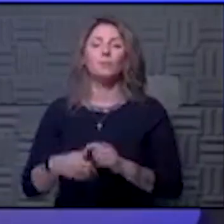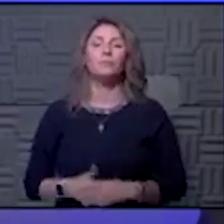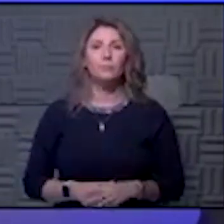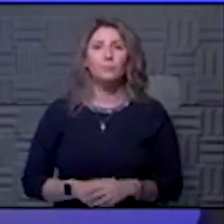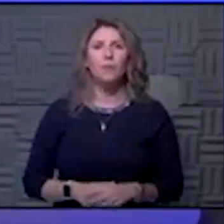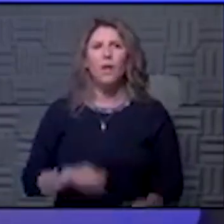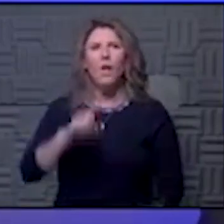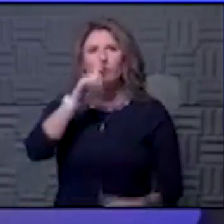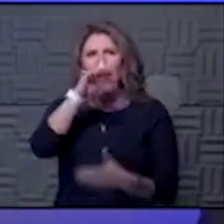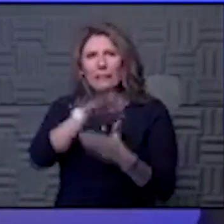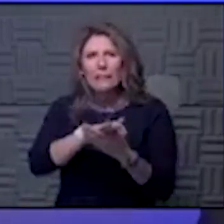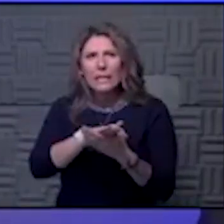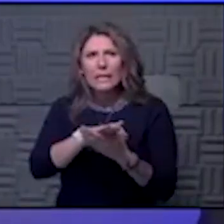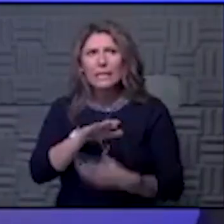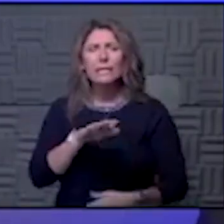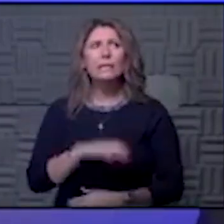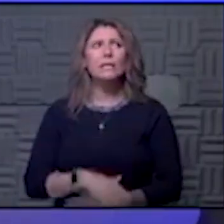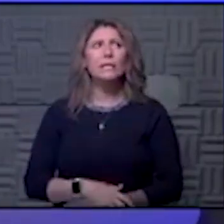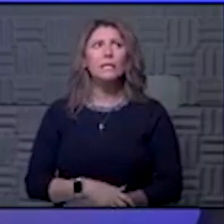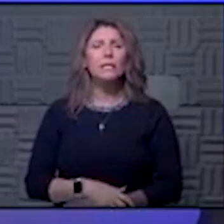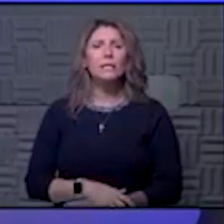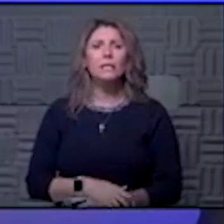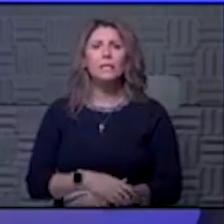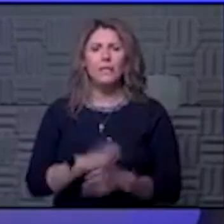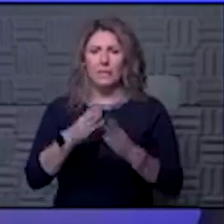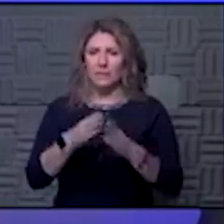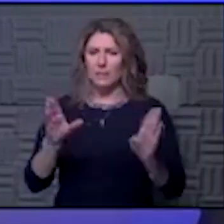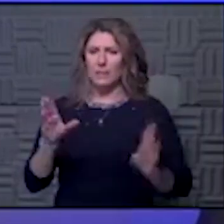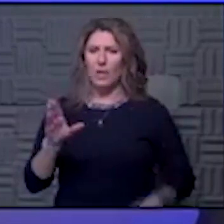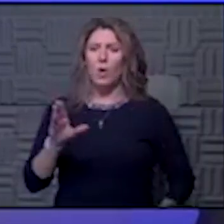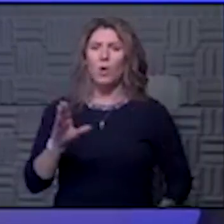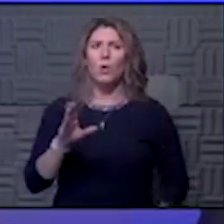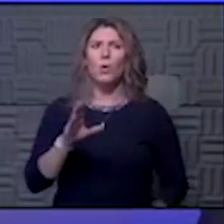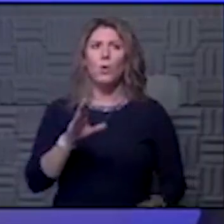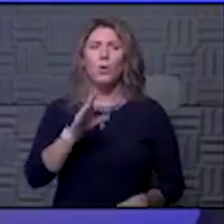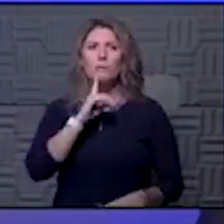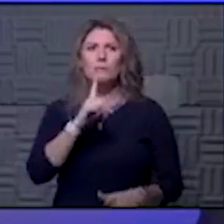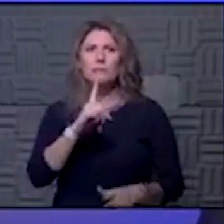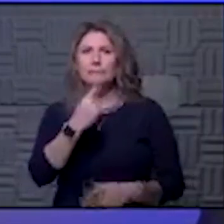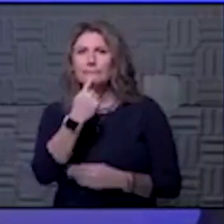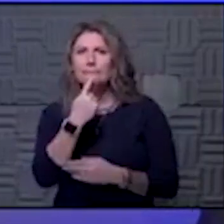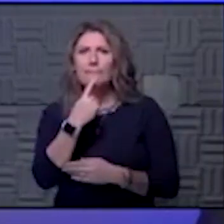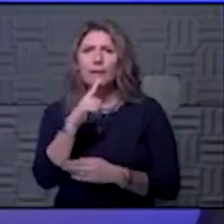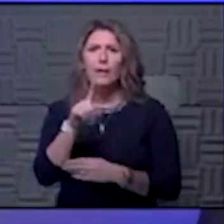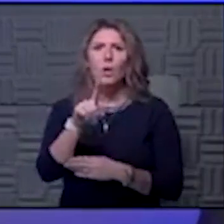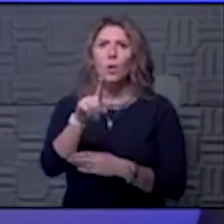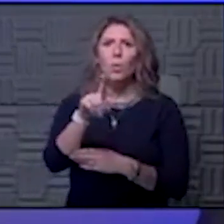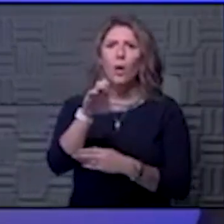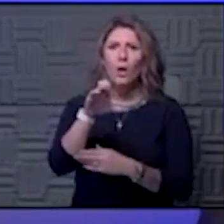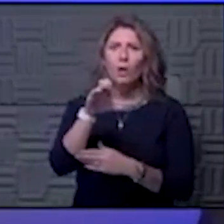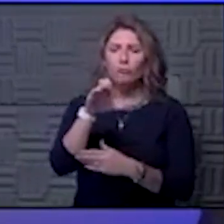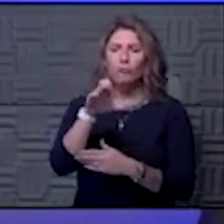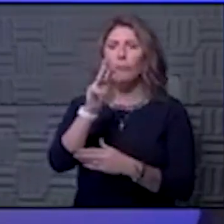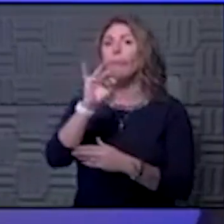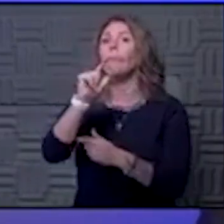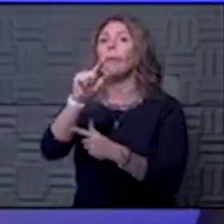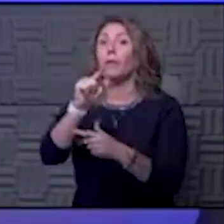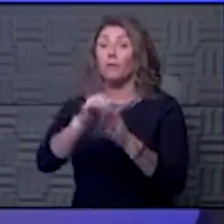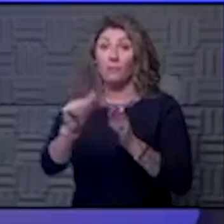the information in the public domain indicates that 100 million doses will be available by December.